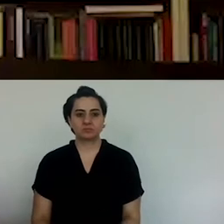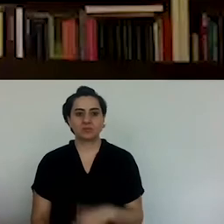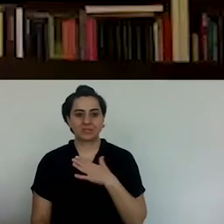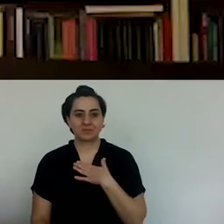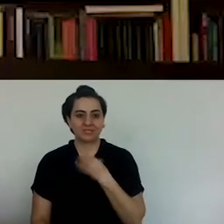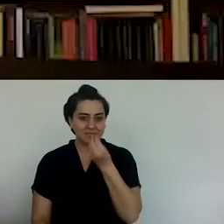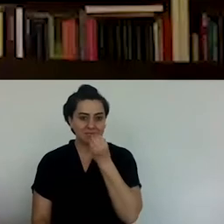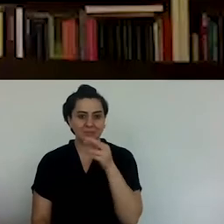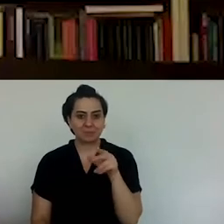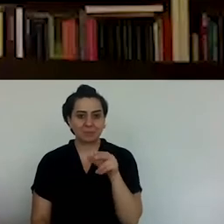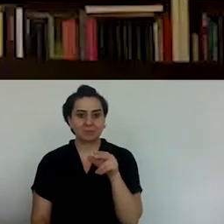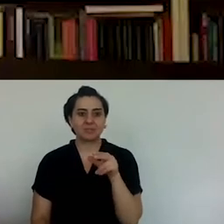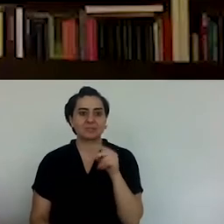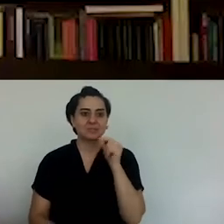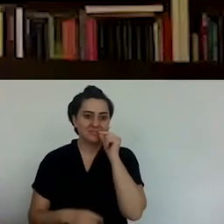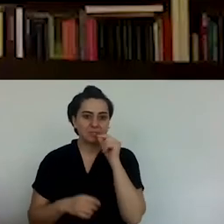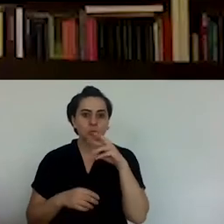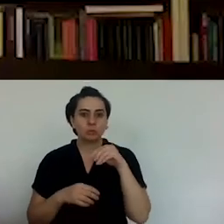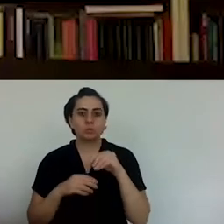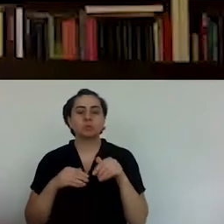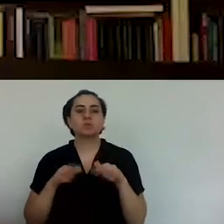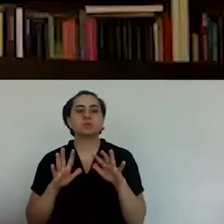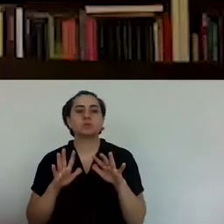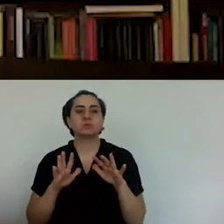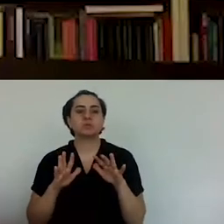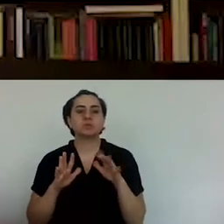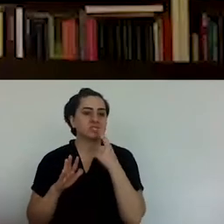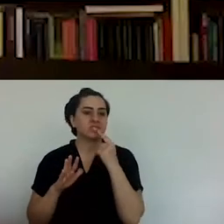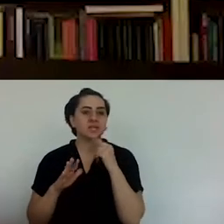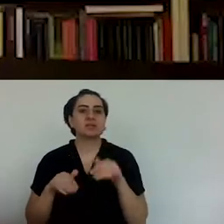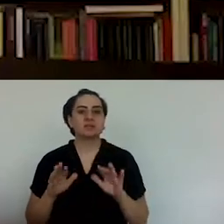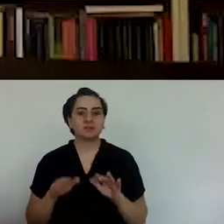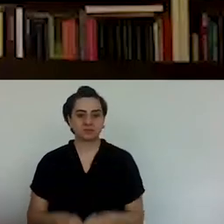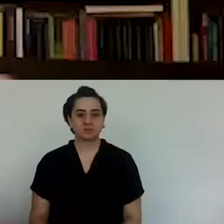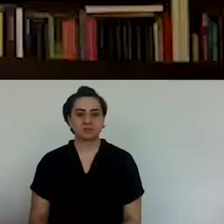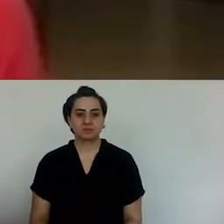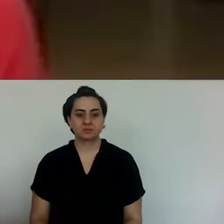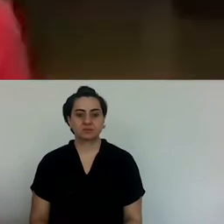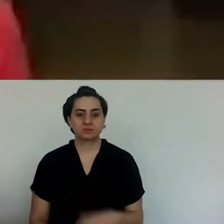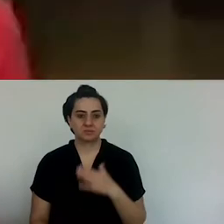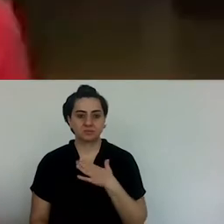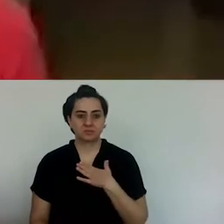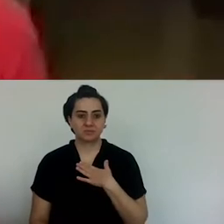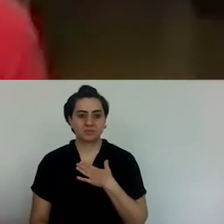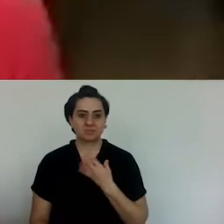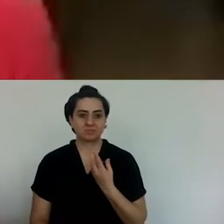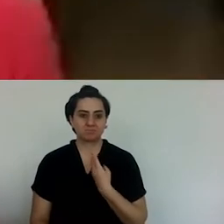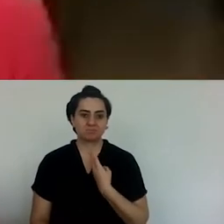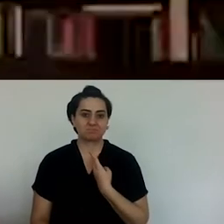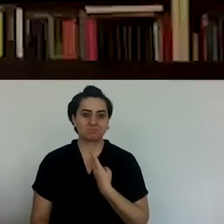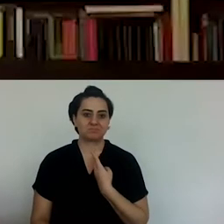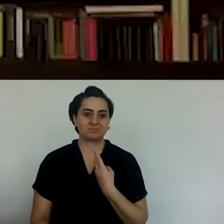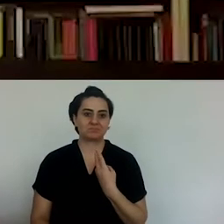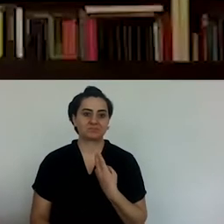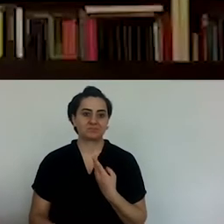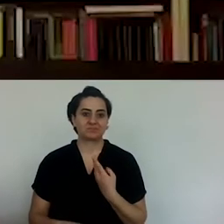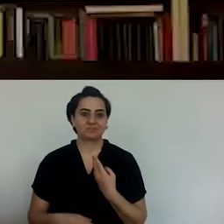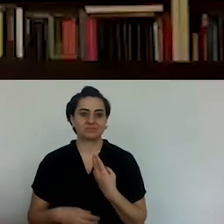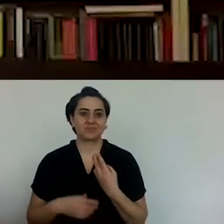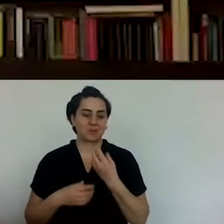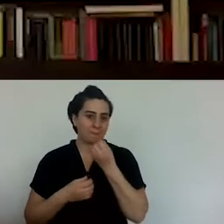this yeast bread is not sweet there